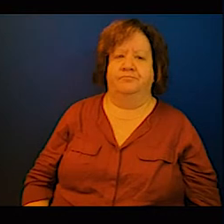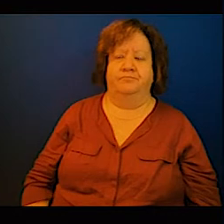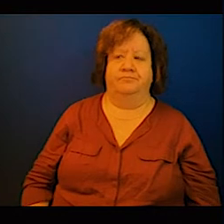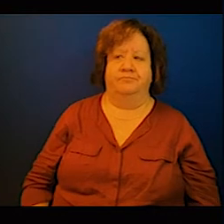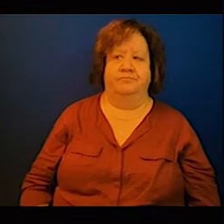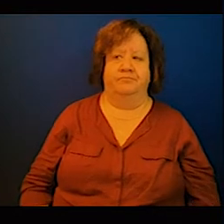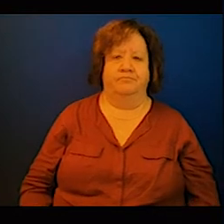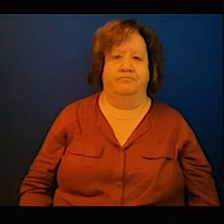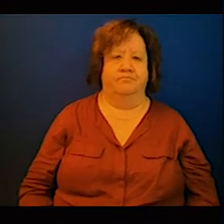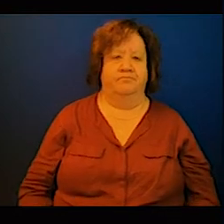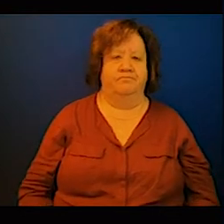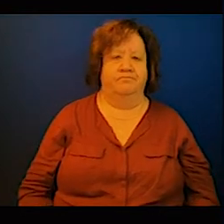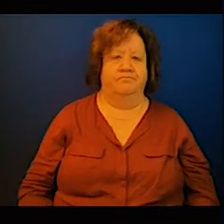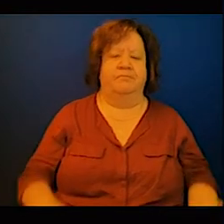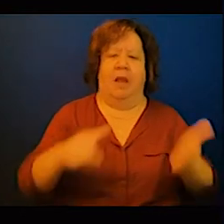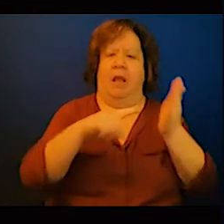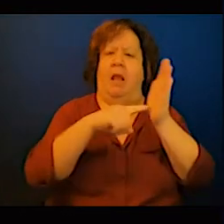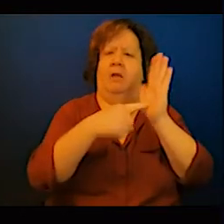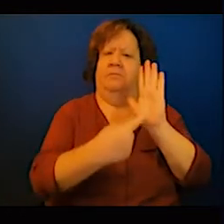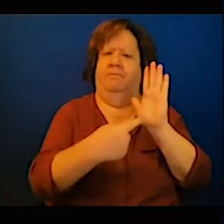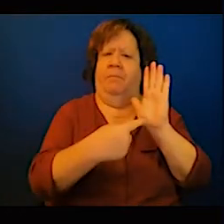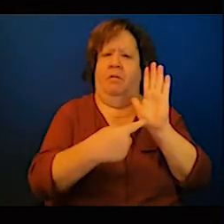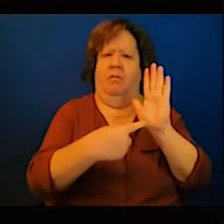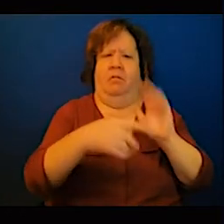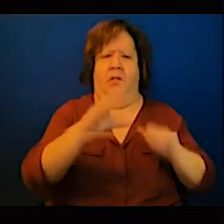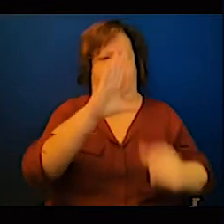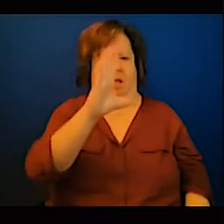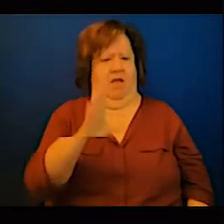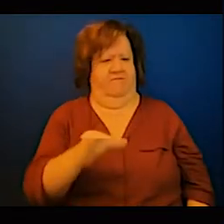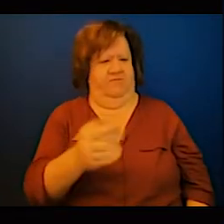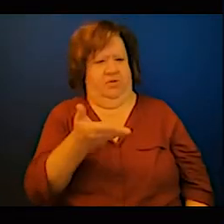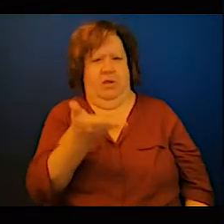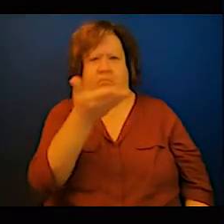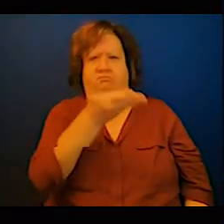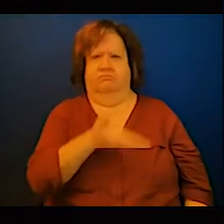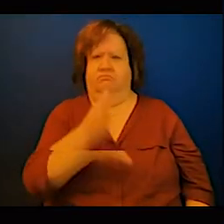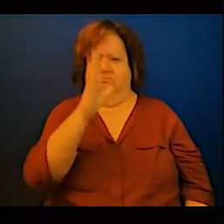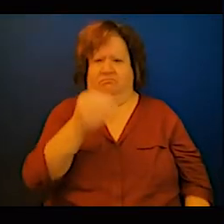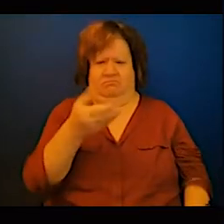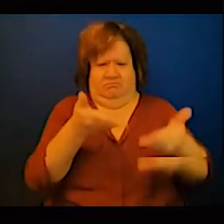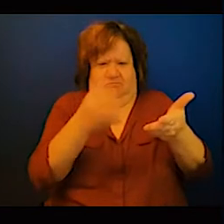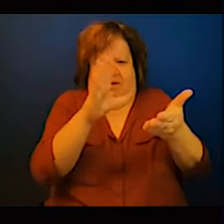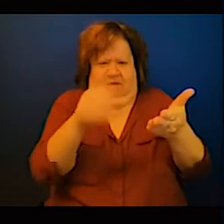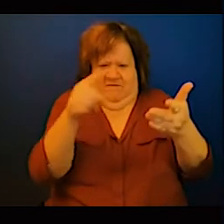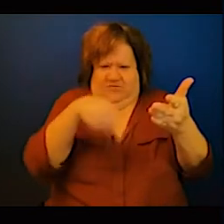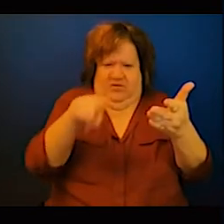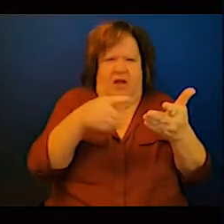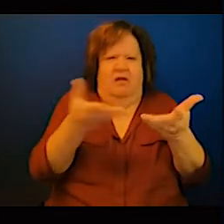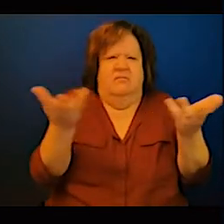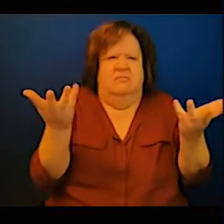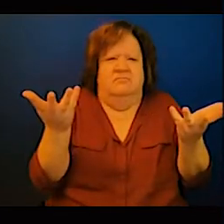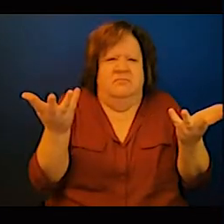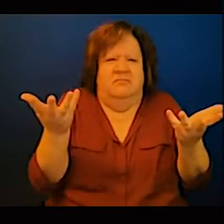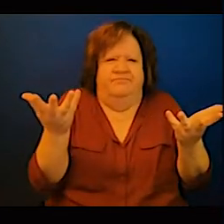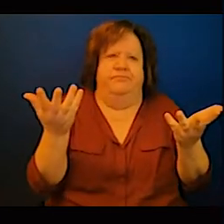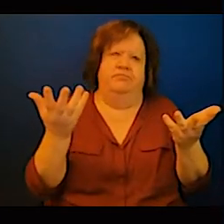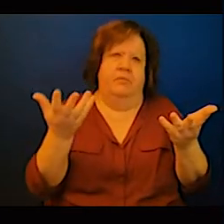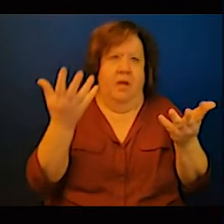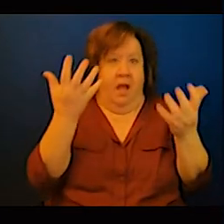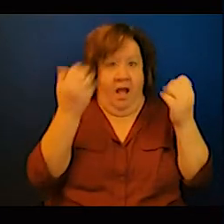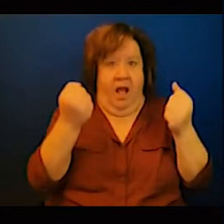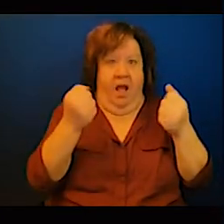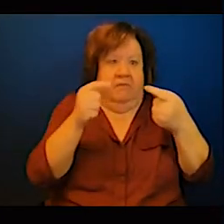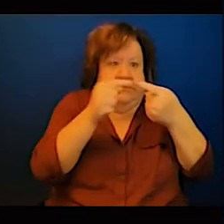include what has just been said, adaptation, mitigation initiatives, climate finance,